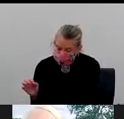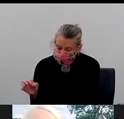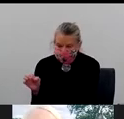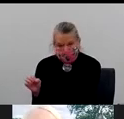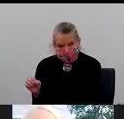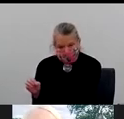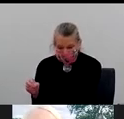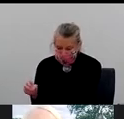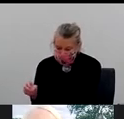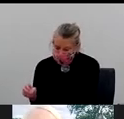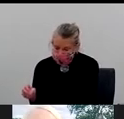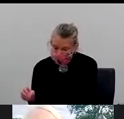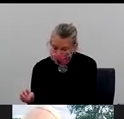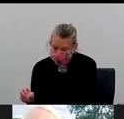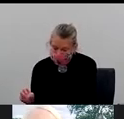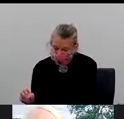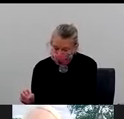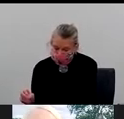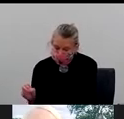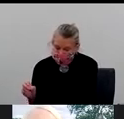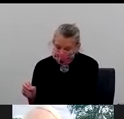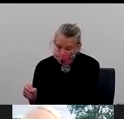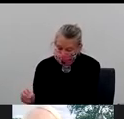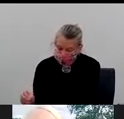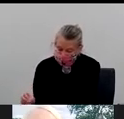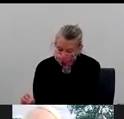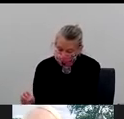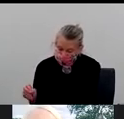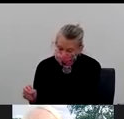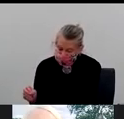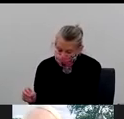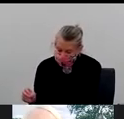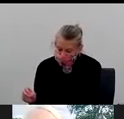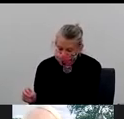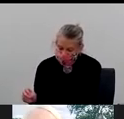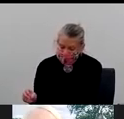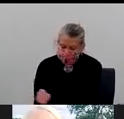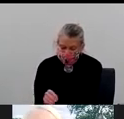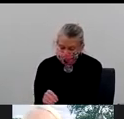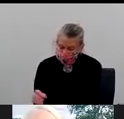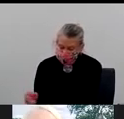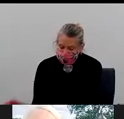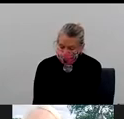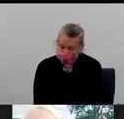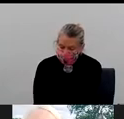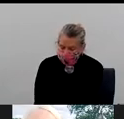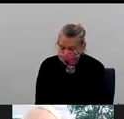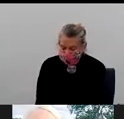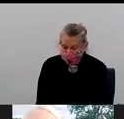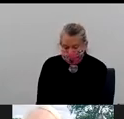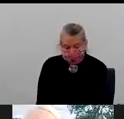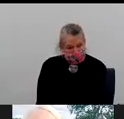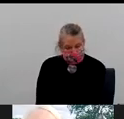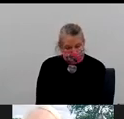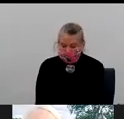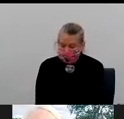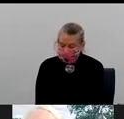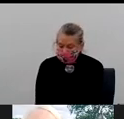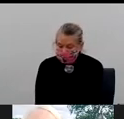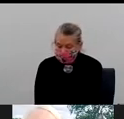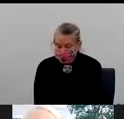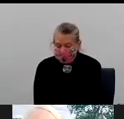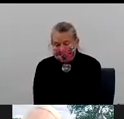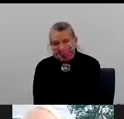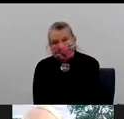at state-of-the-art sensors at, uh, cognitive assessment as relates to performance, recovery, and